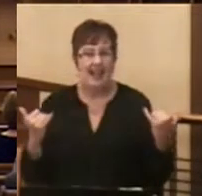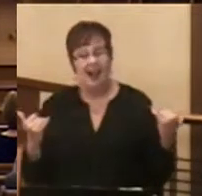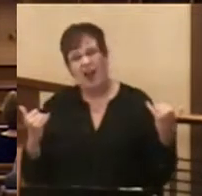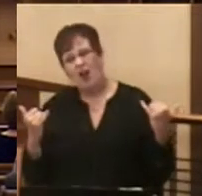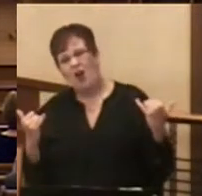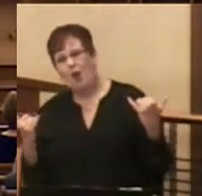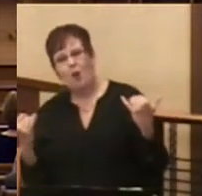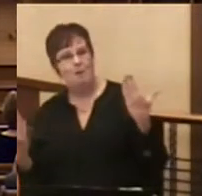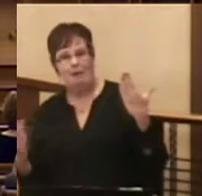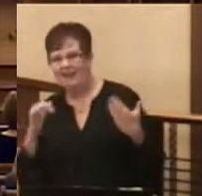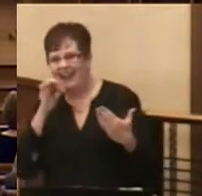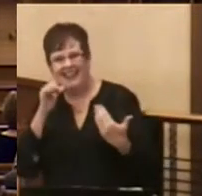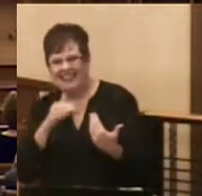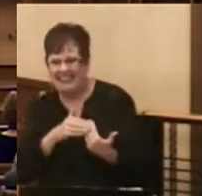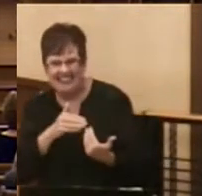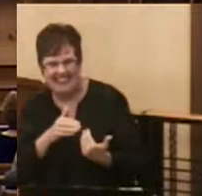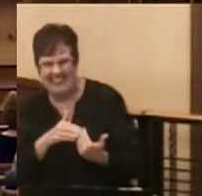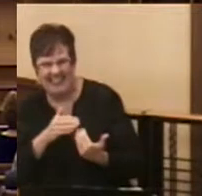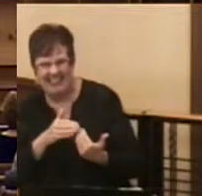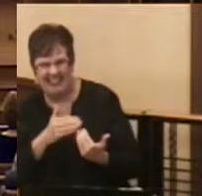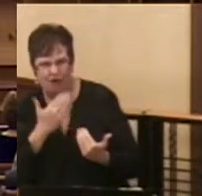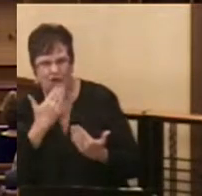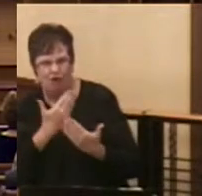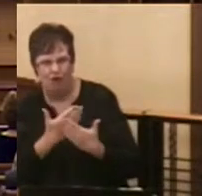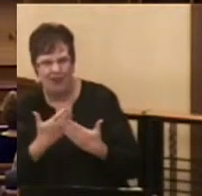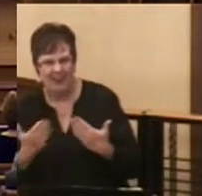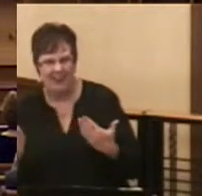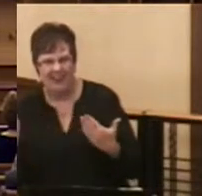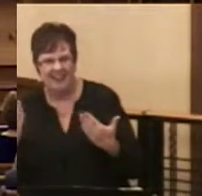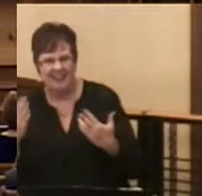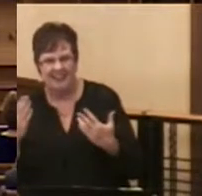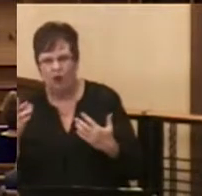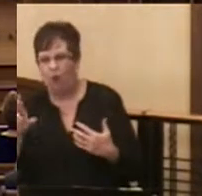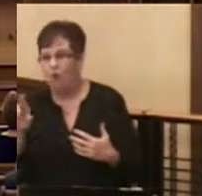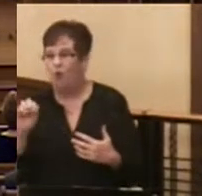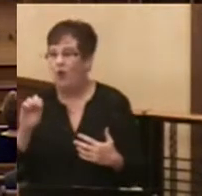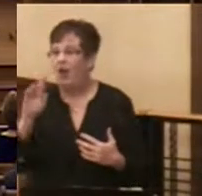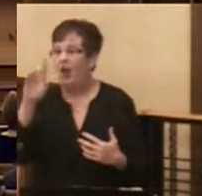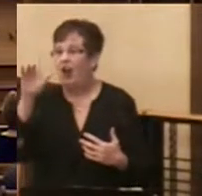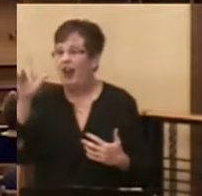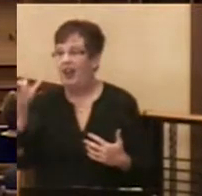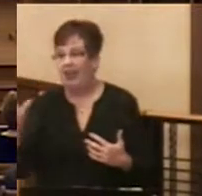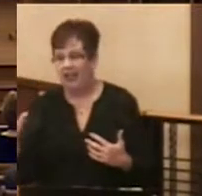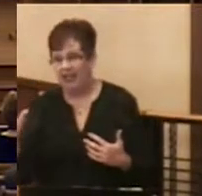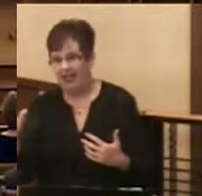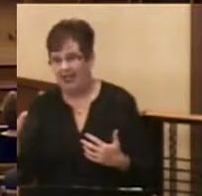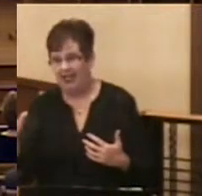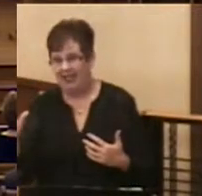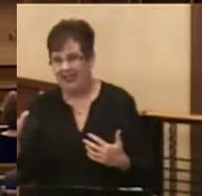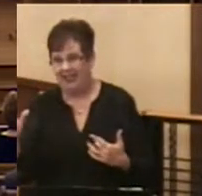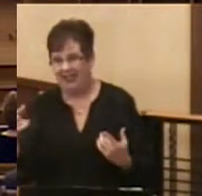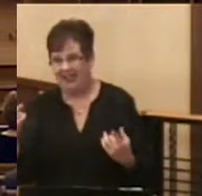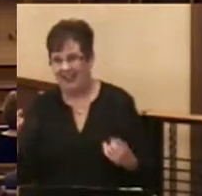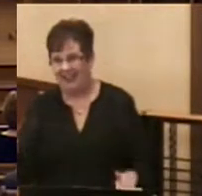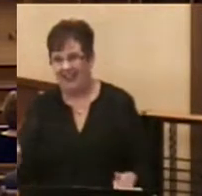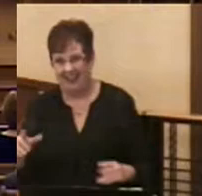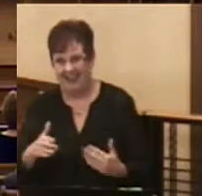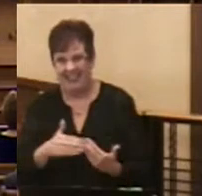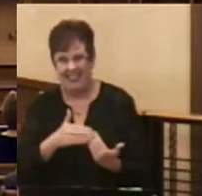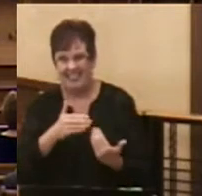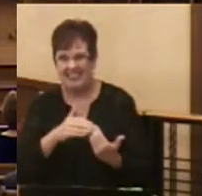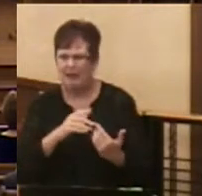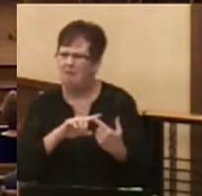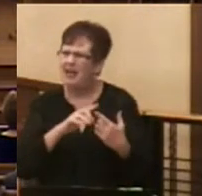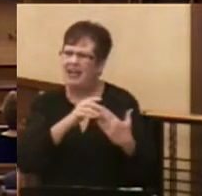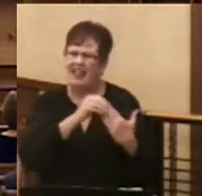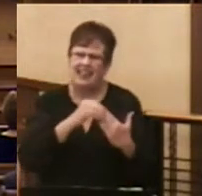may not be easy. Good things very rarely come easy to us. But they do lead to